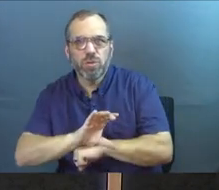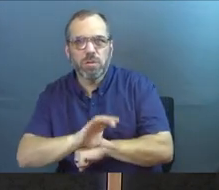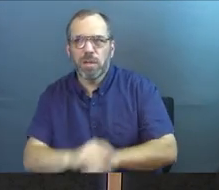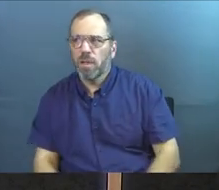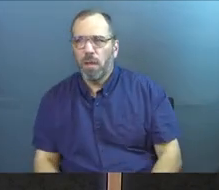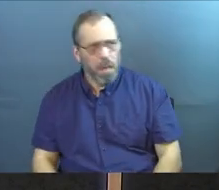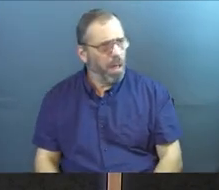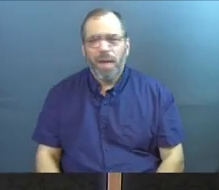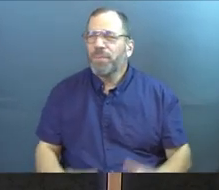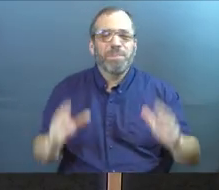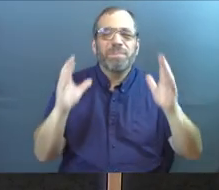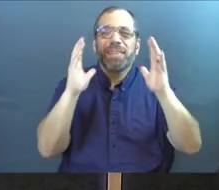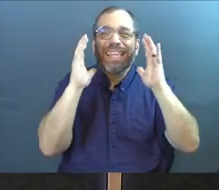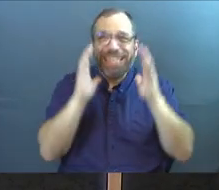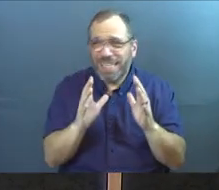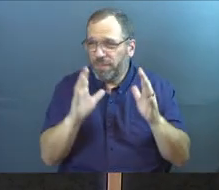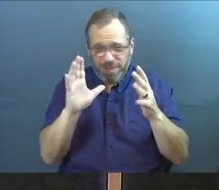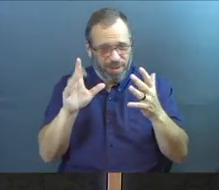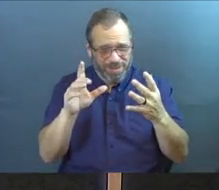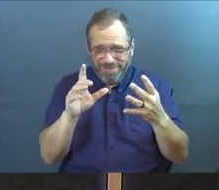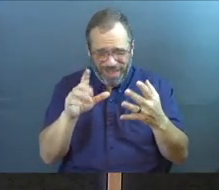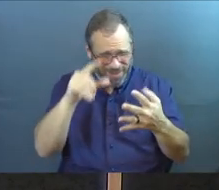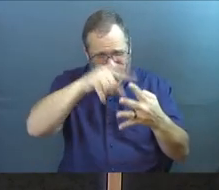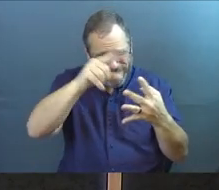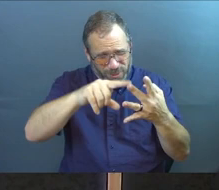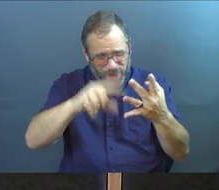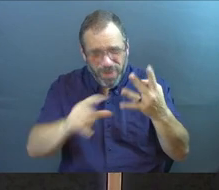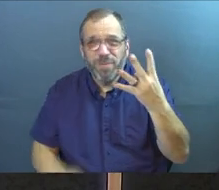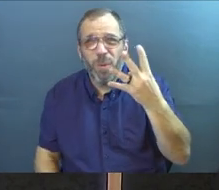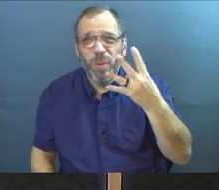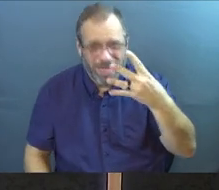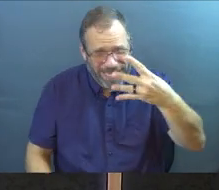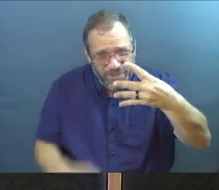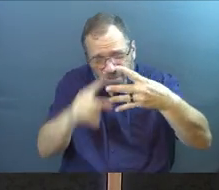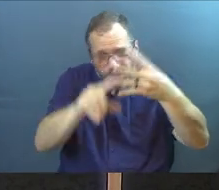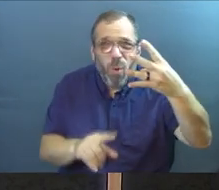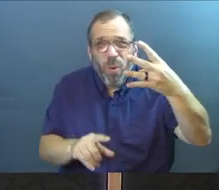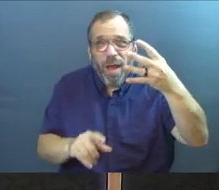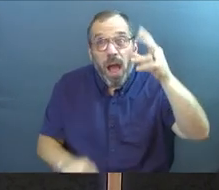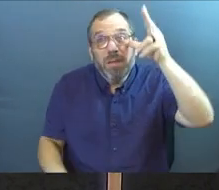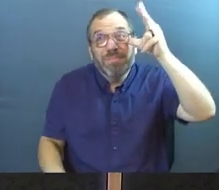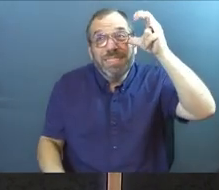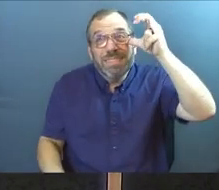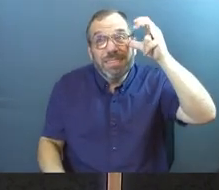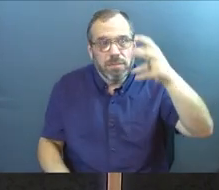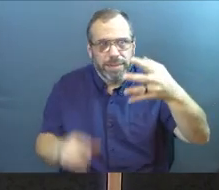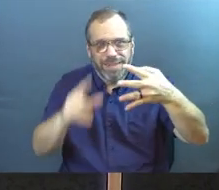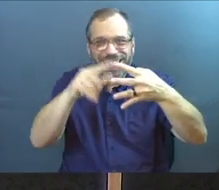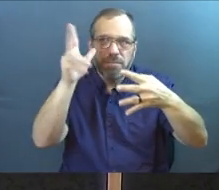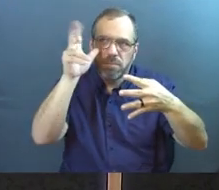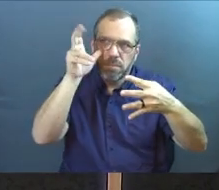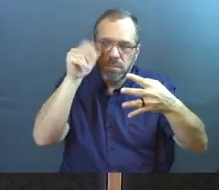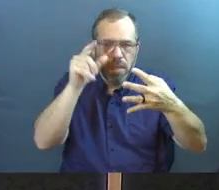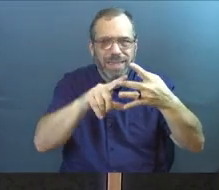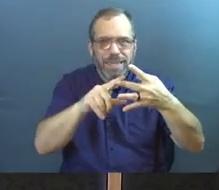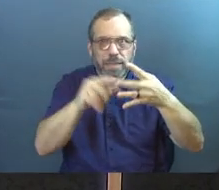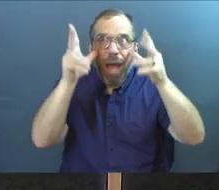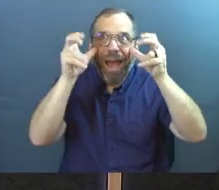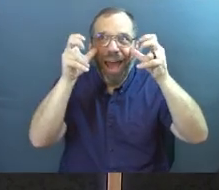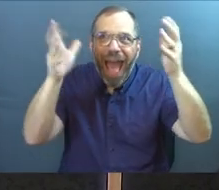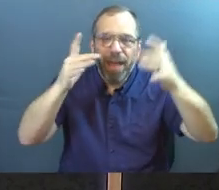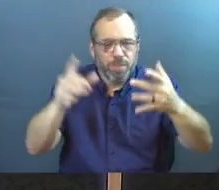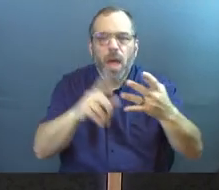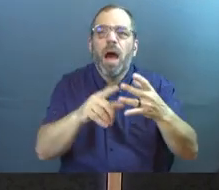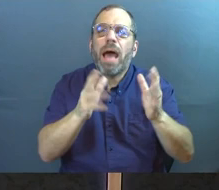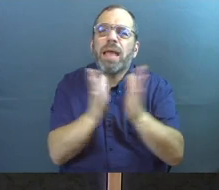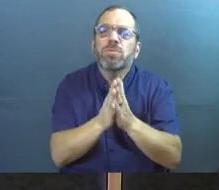We've been here. Even all of these different dirts, by the way. All these different kinds of listening. I could ask you, which